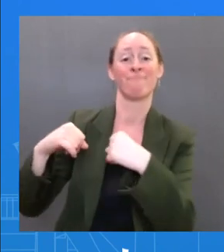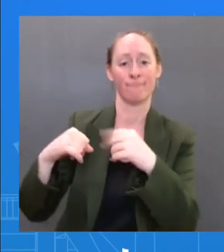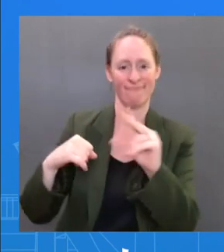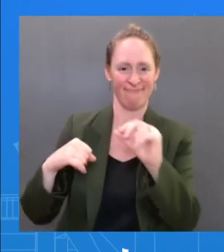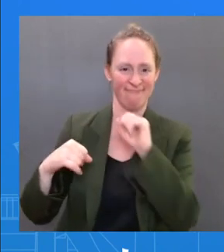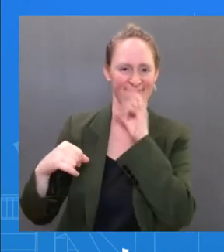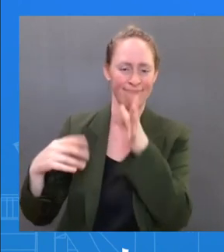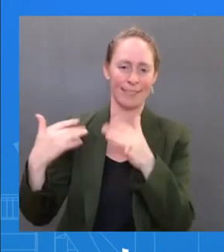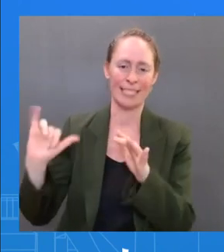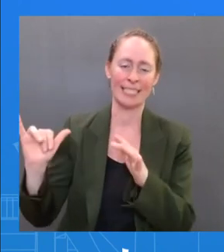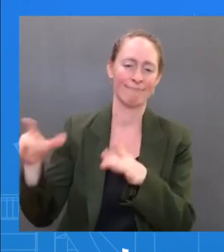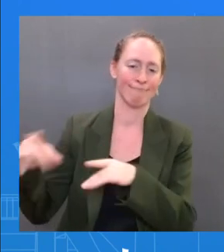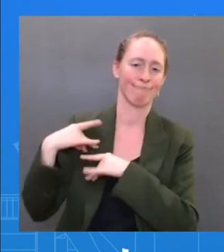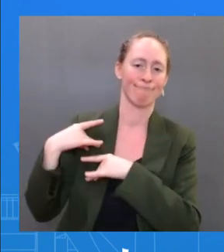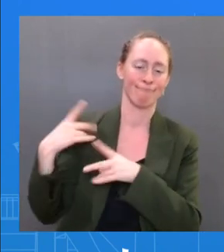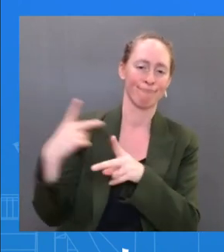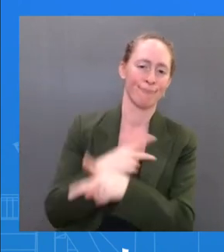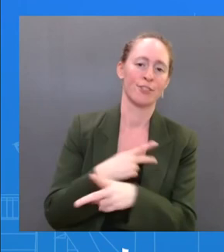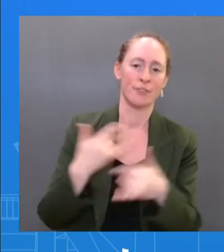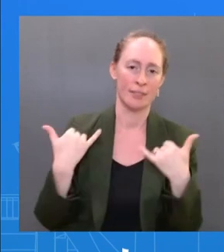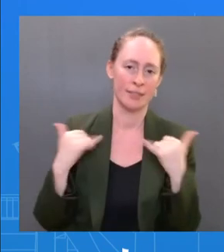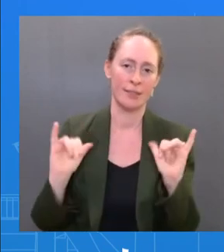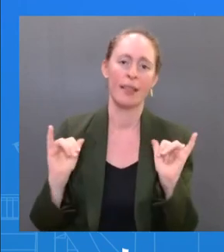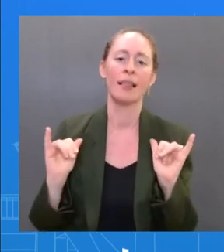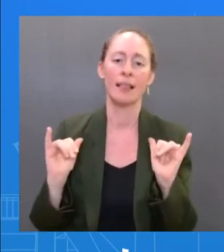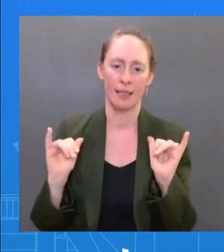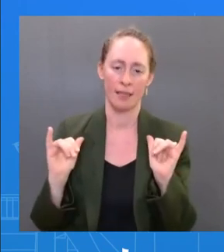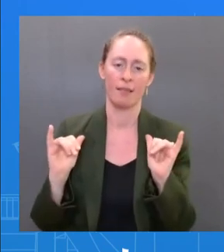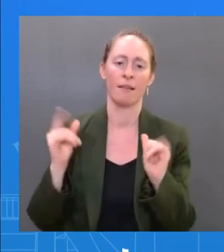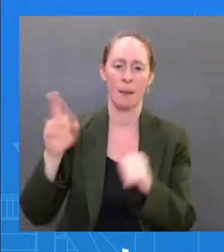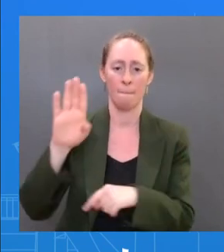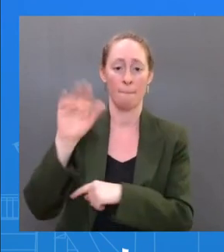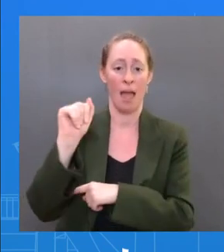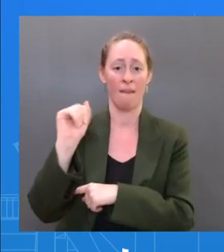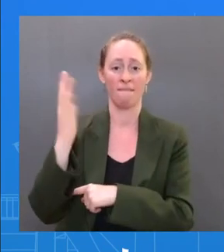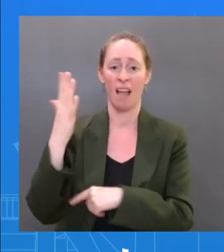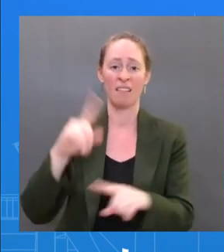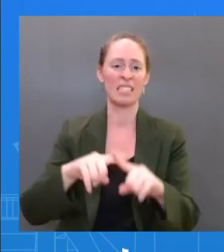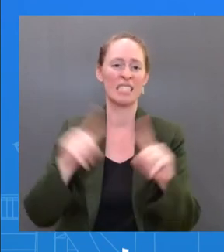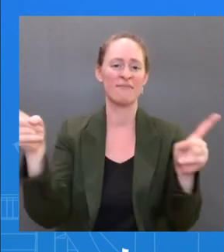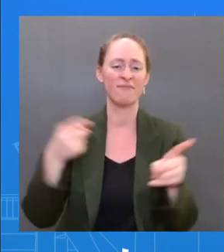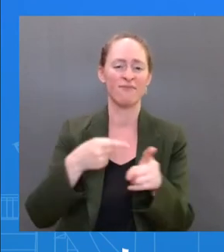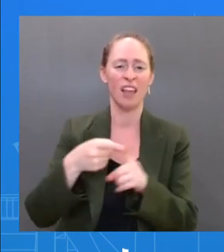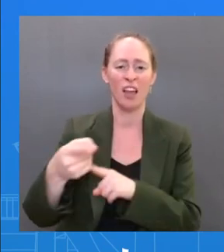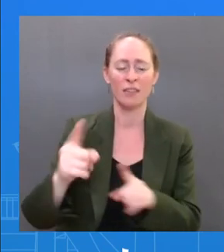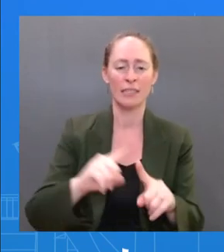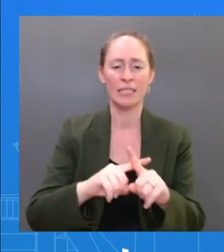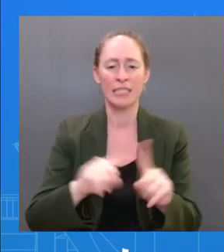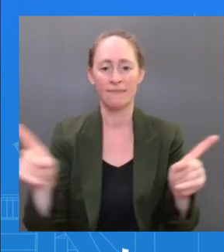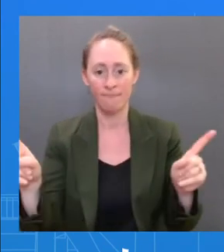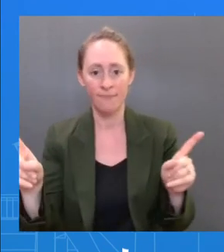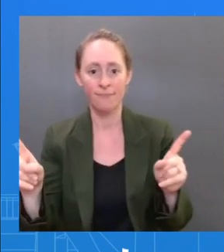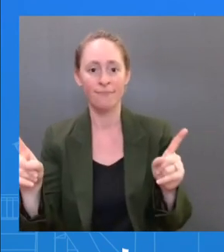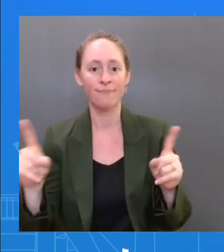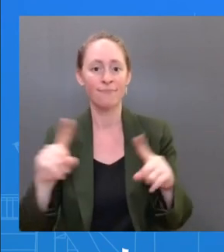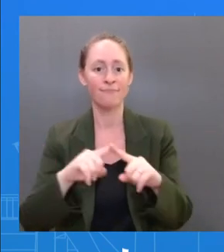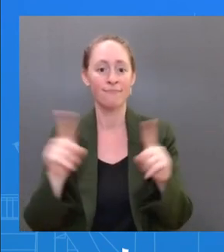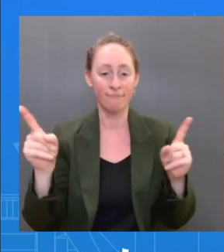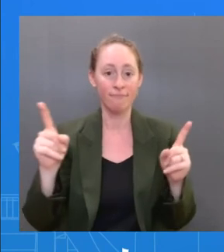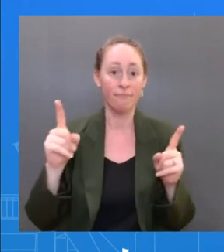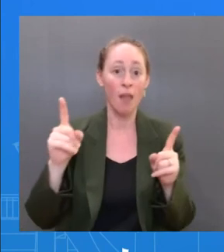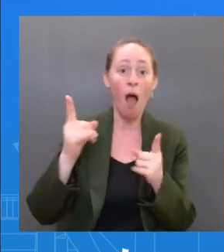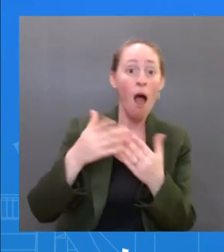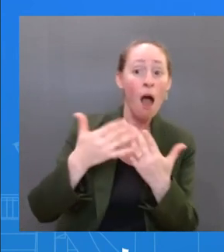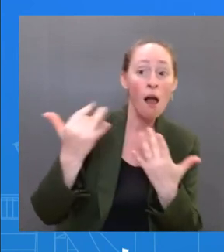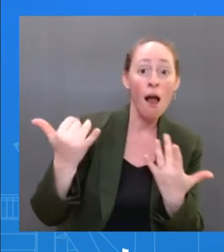future variants? We just have no evidence and no data on that. So what I have been very clear on is people who've been previously infected in the past may